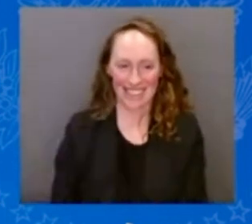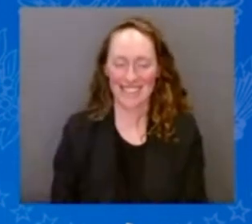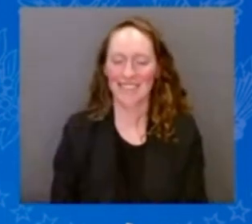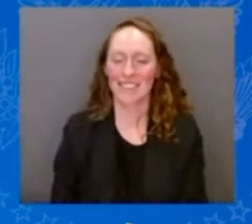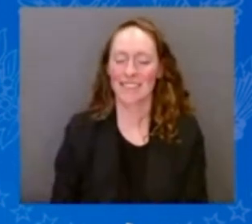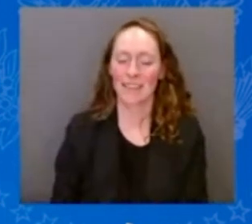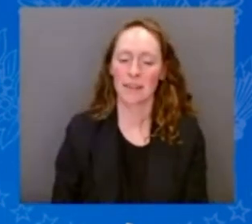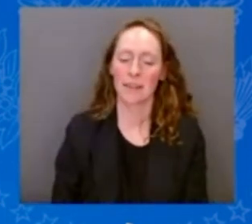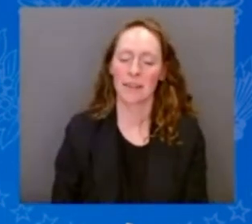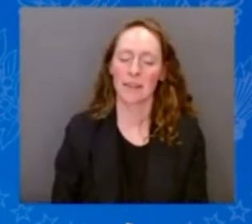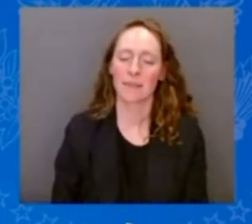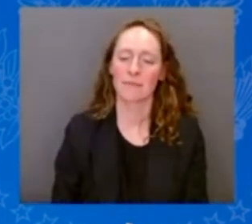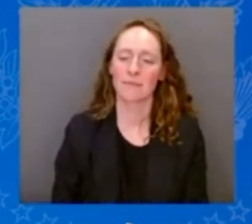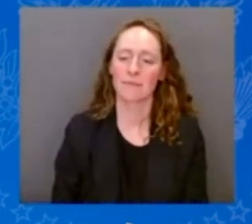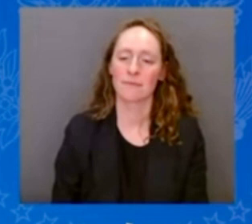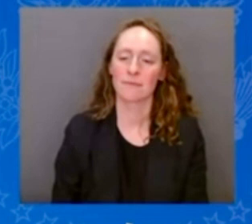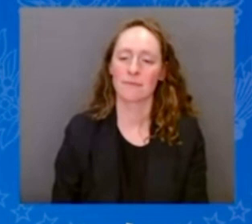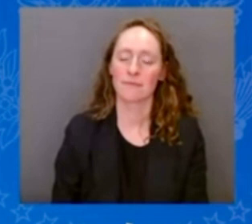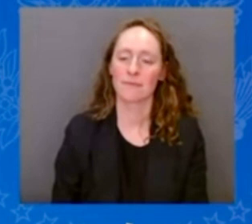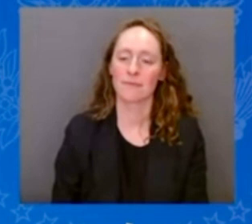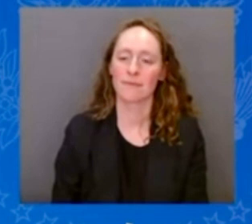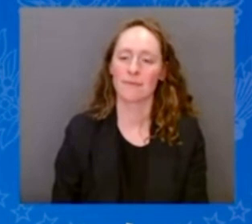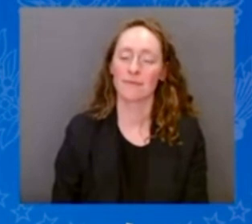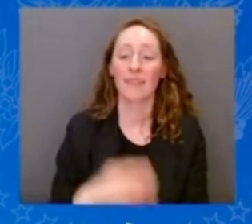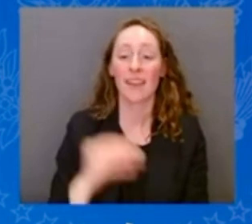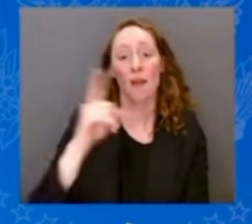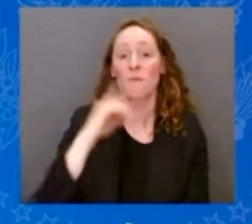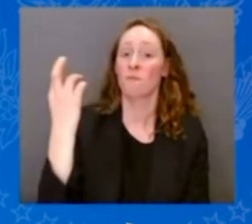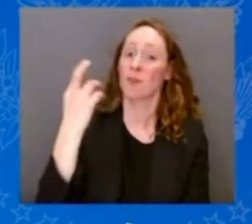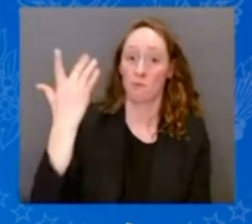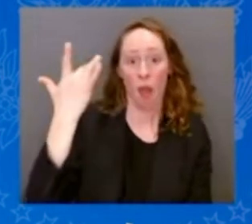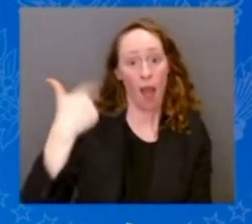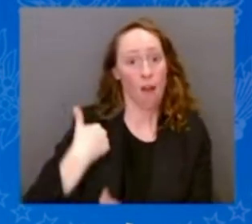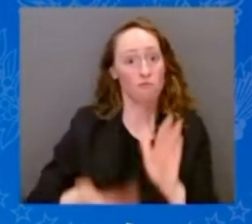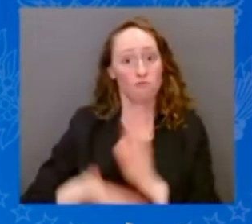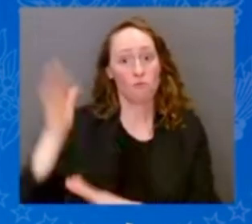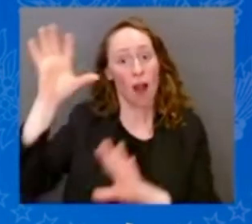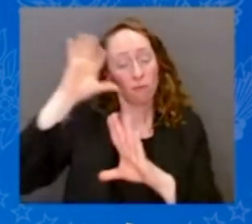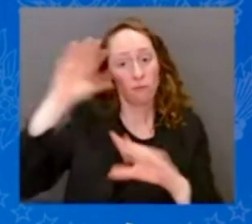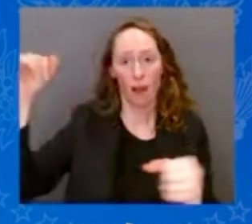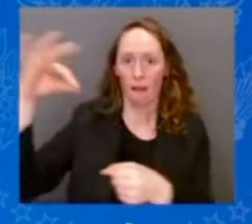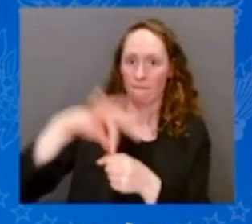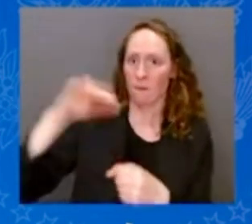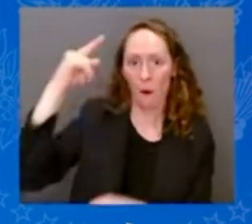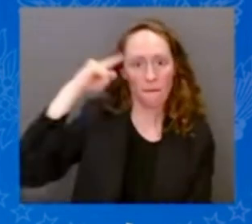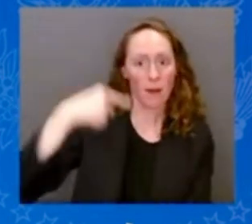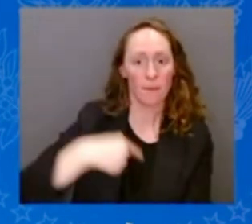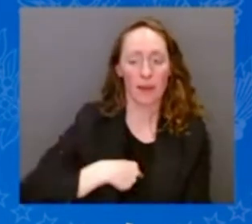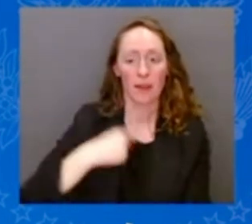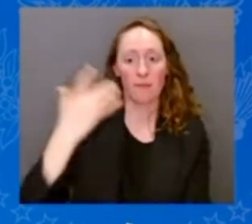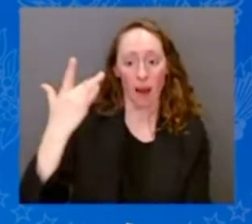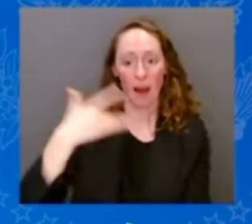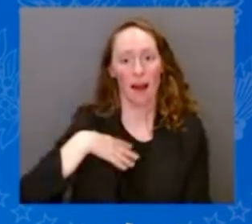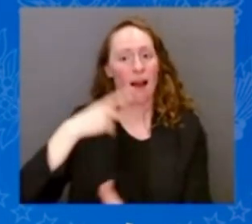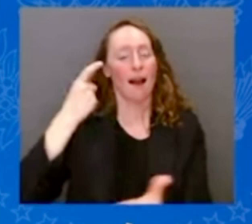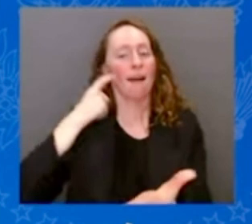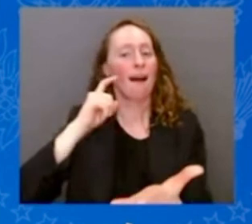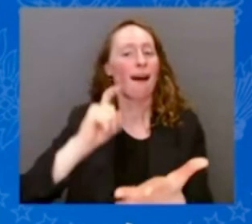And the only reason I ran for president and got elected was so I could award him the Presidential Medal of Freedom last year.